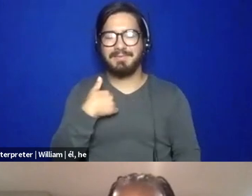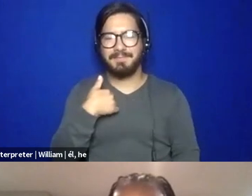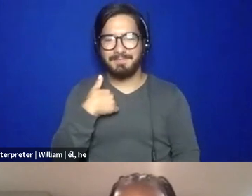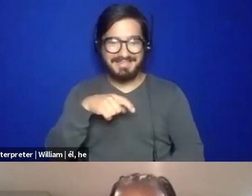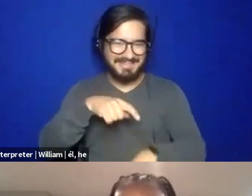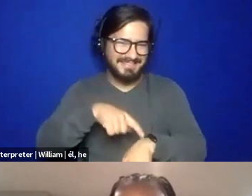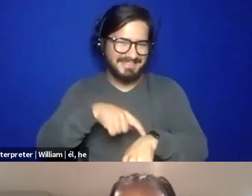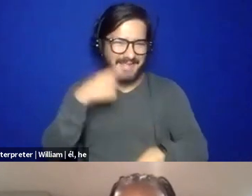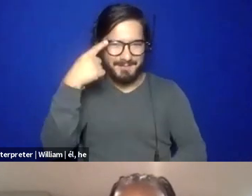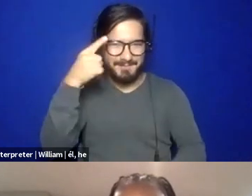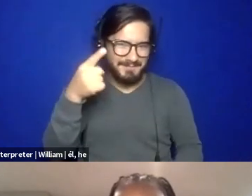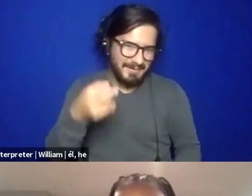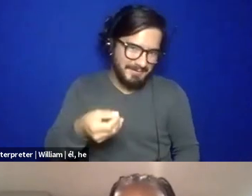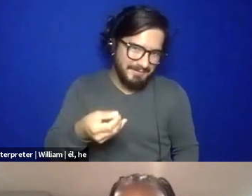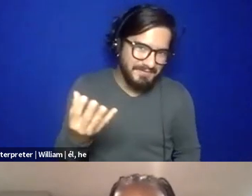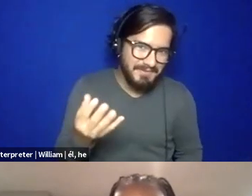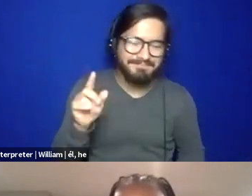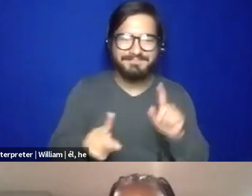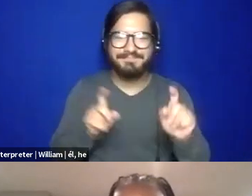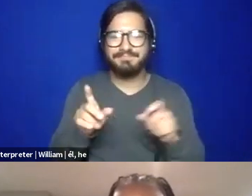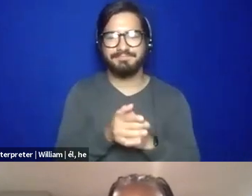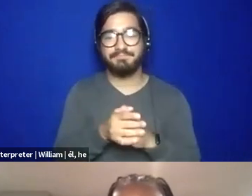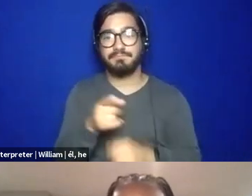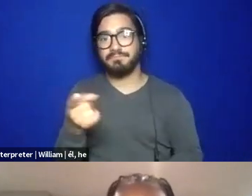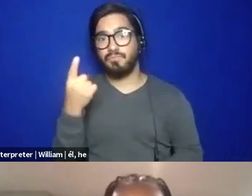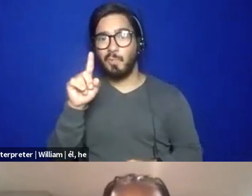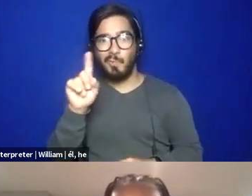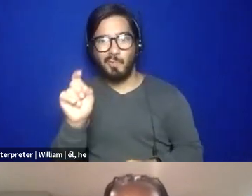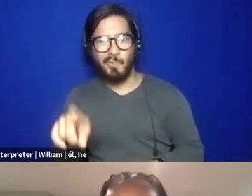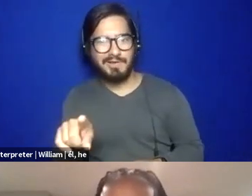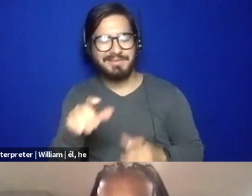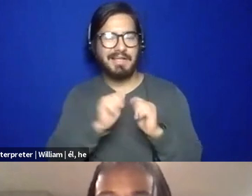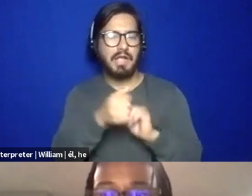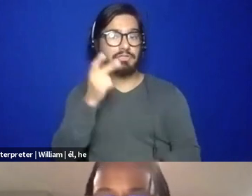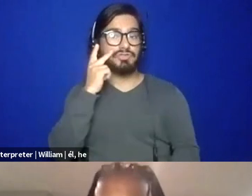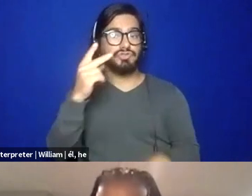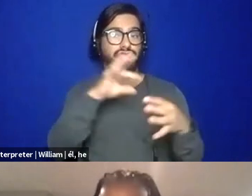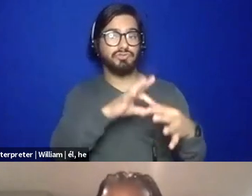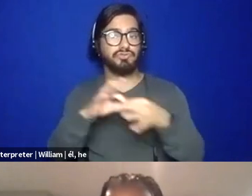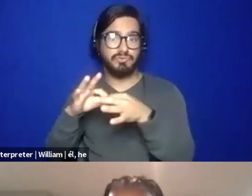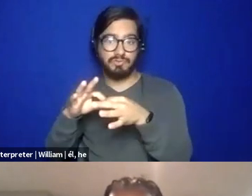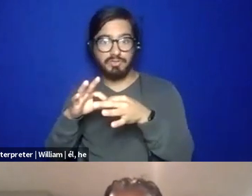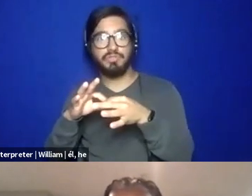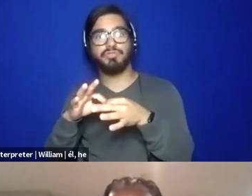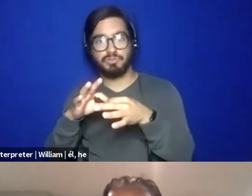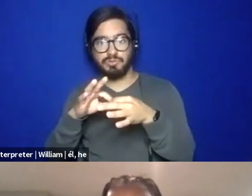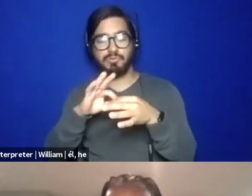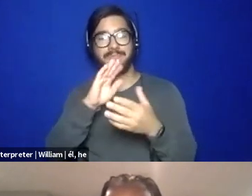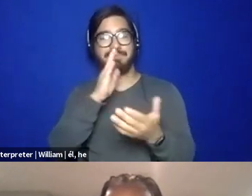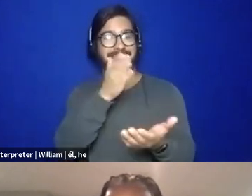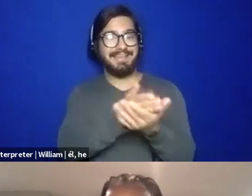Um, so one is how do you see the relationship between ending involuntary psychiatric